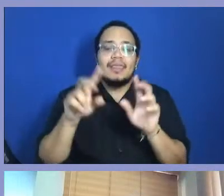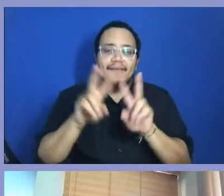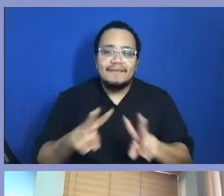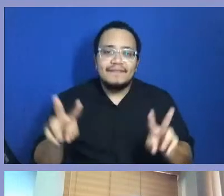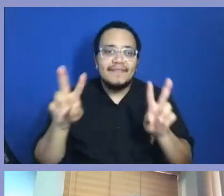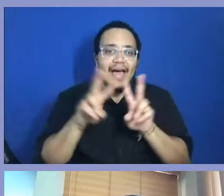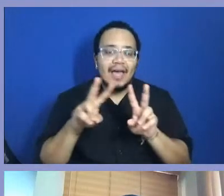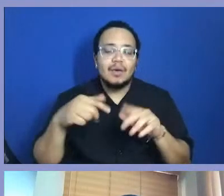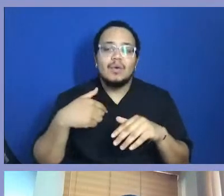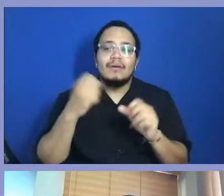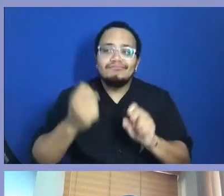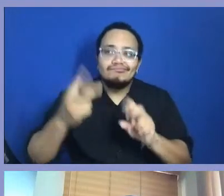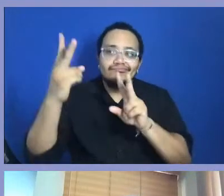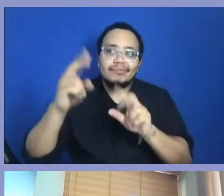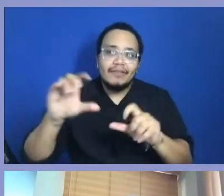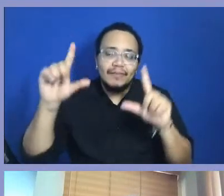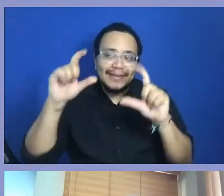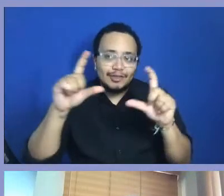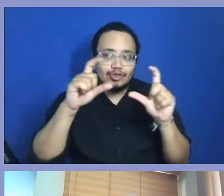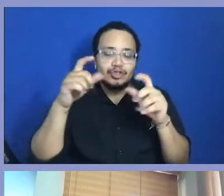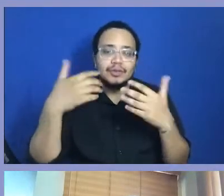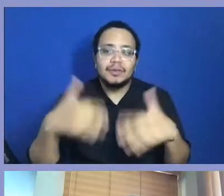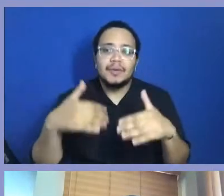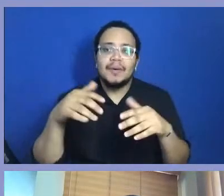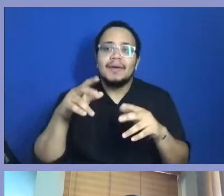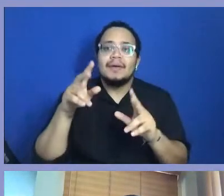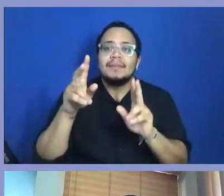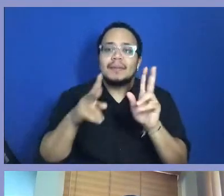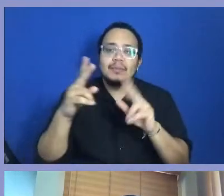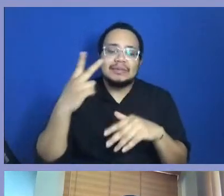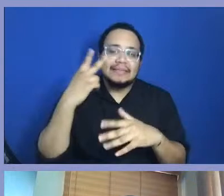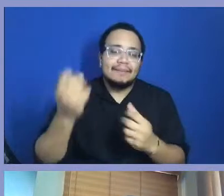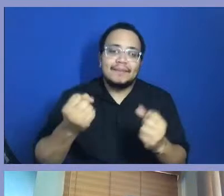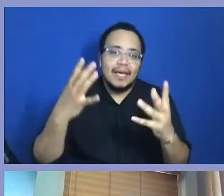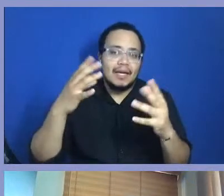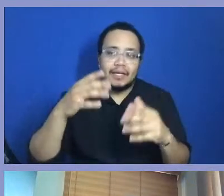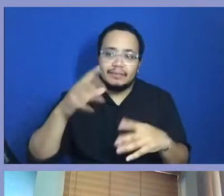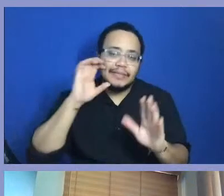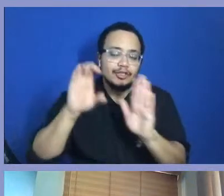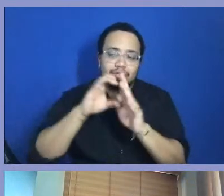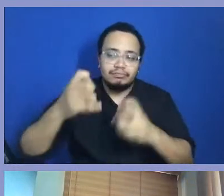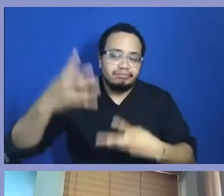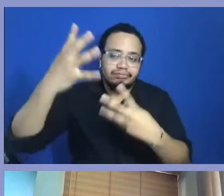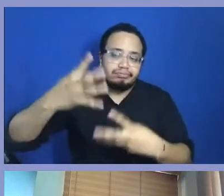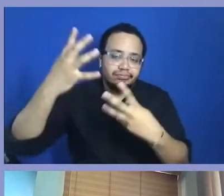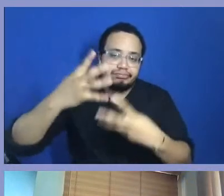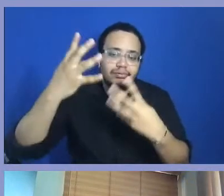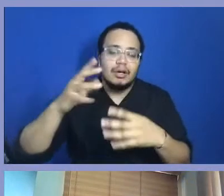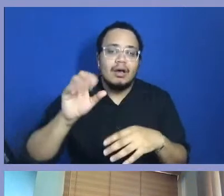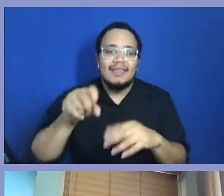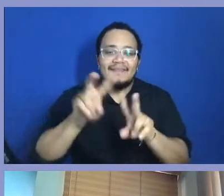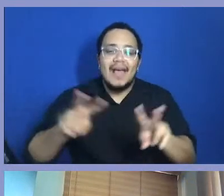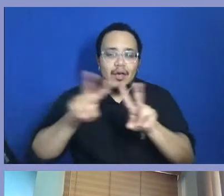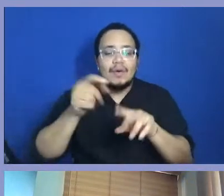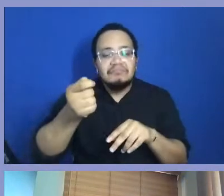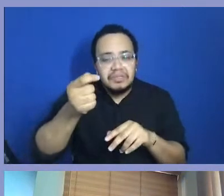value of photos, I think, have changed. You know, I think when we look at the uprise of social media,